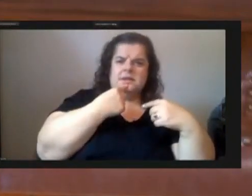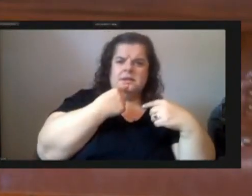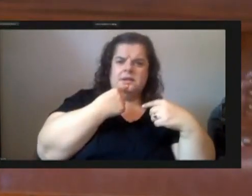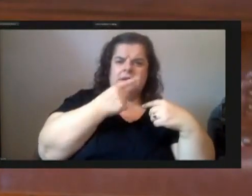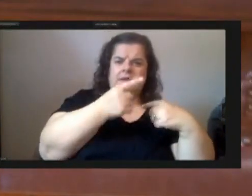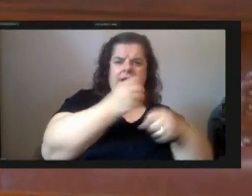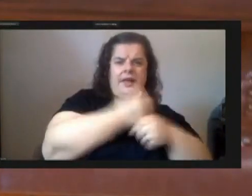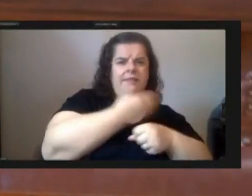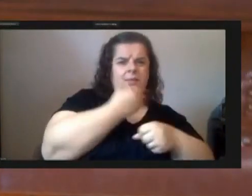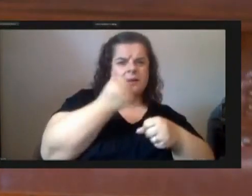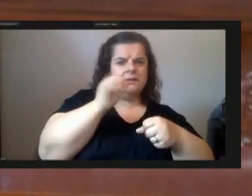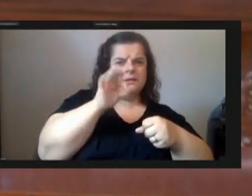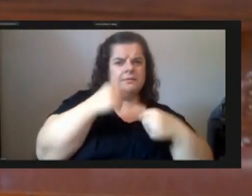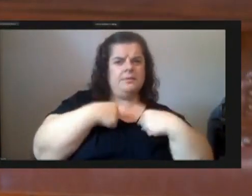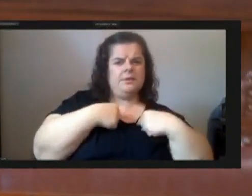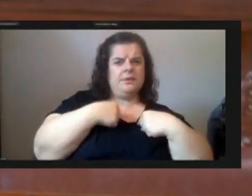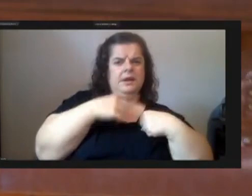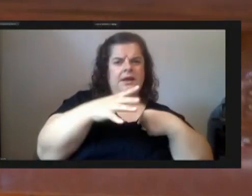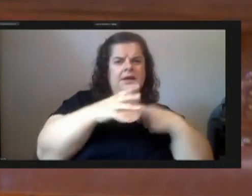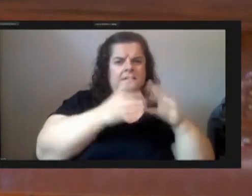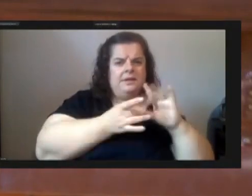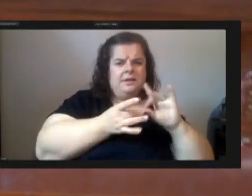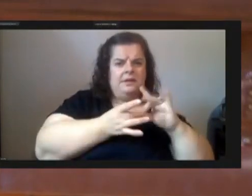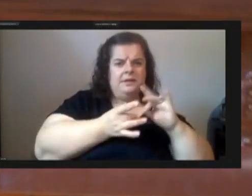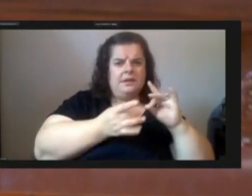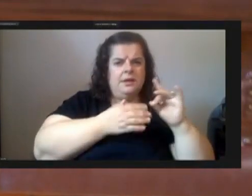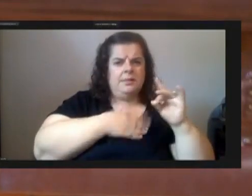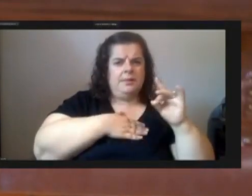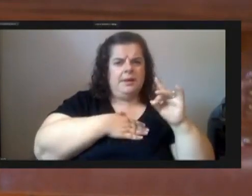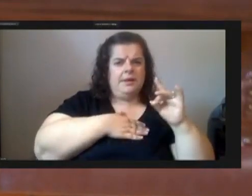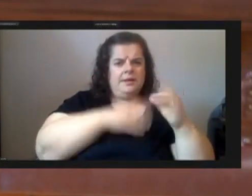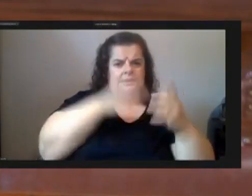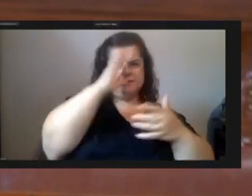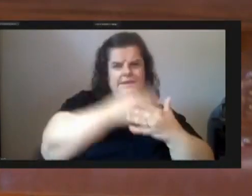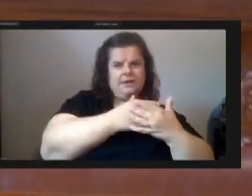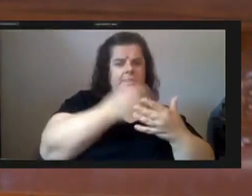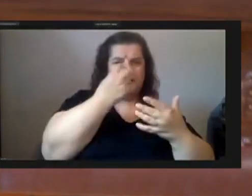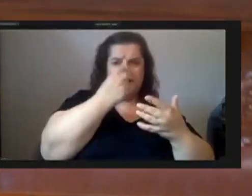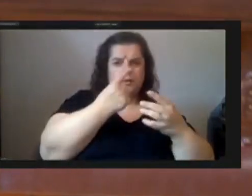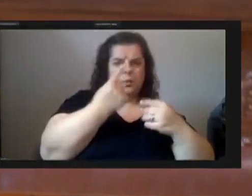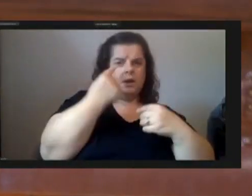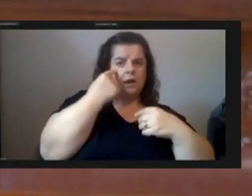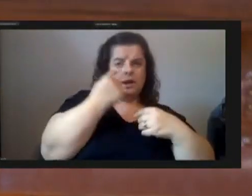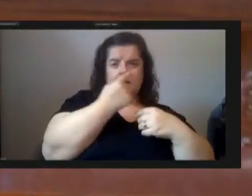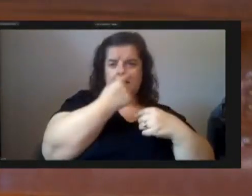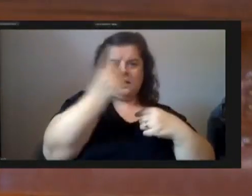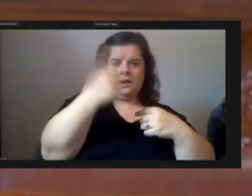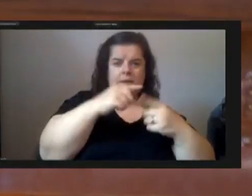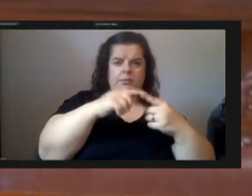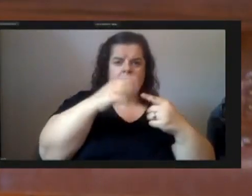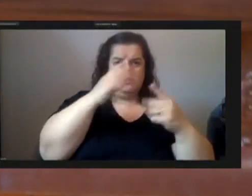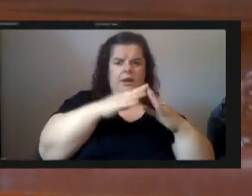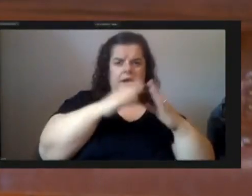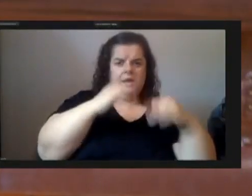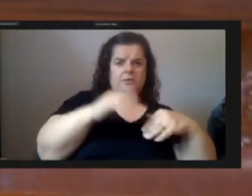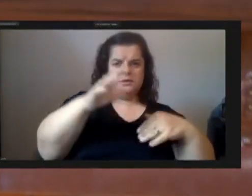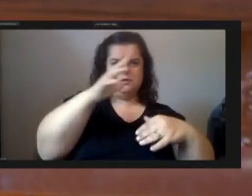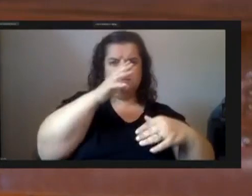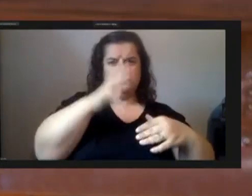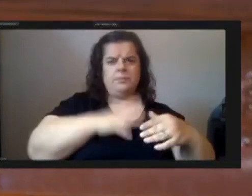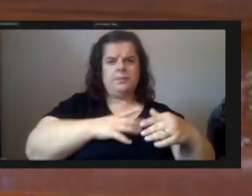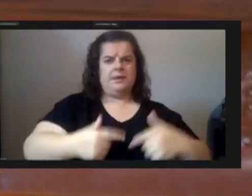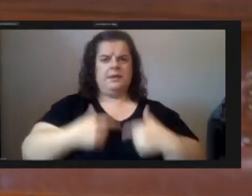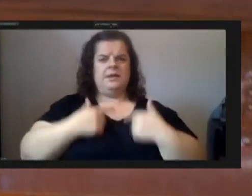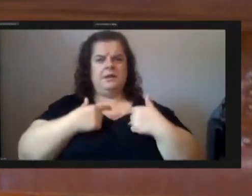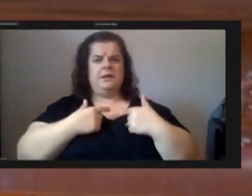and his utterance was my see my son was blind in one eye he came to the house where his woman lived he was he had